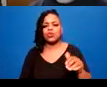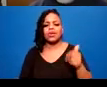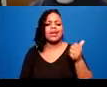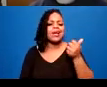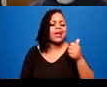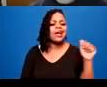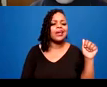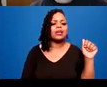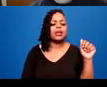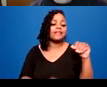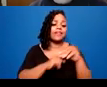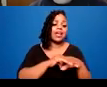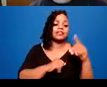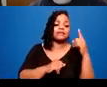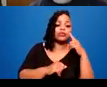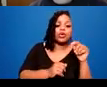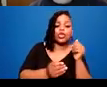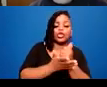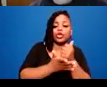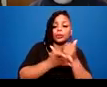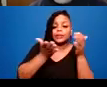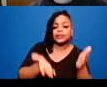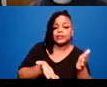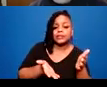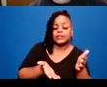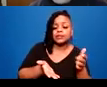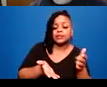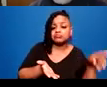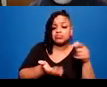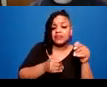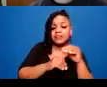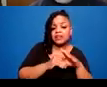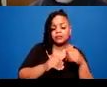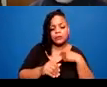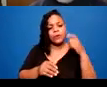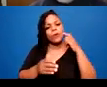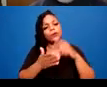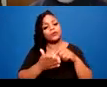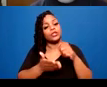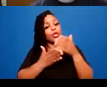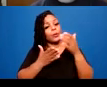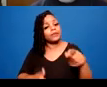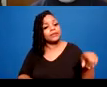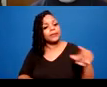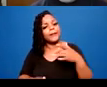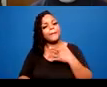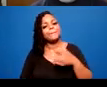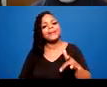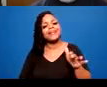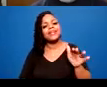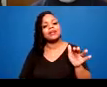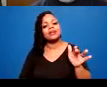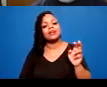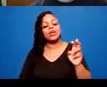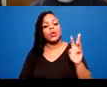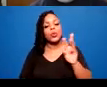So often therapy is supremely westernized and this type of trauma informed care, specifically for POC and disabled folks.